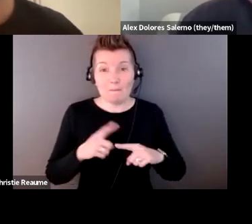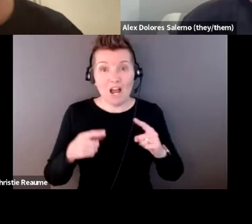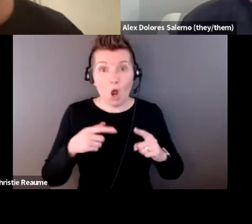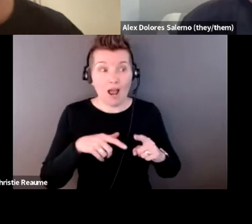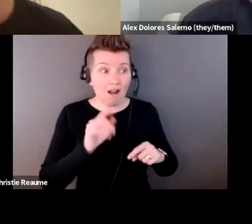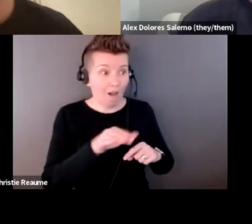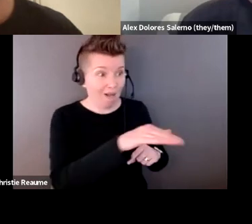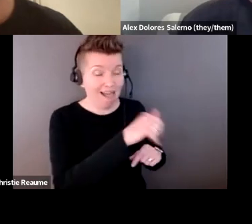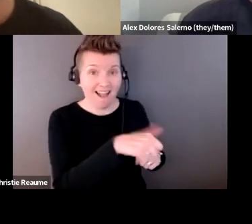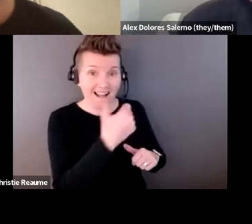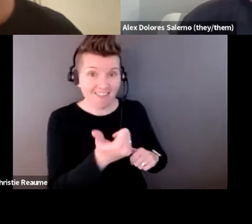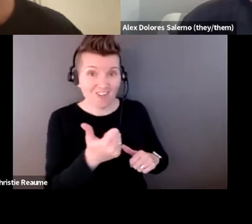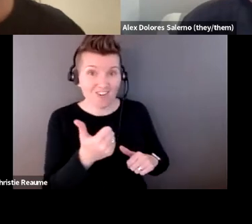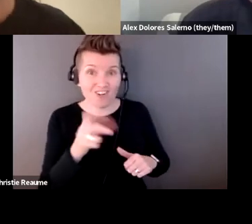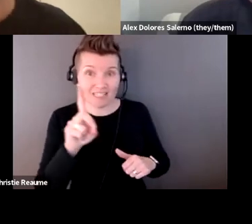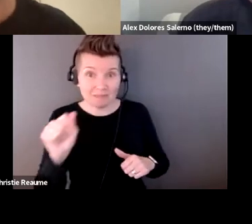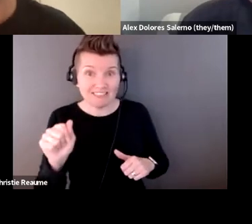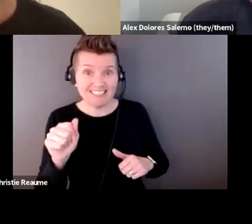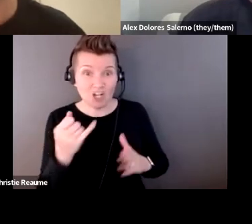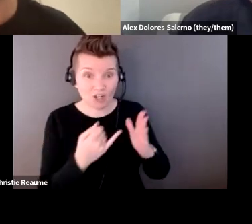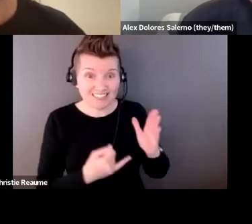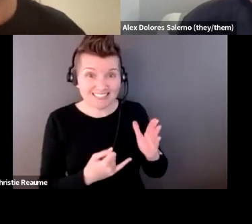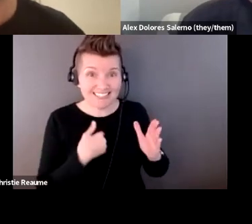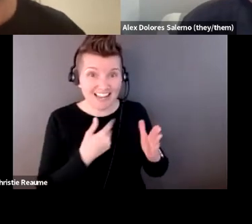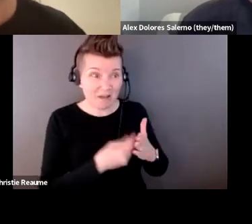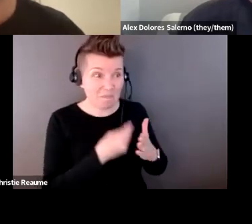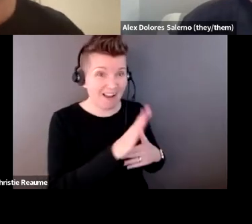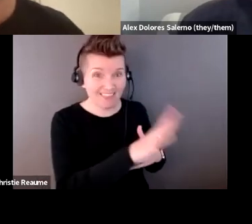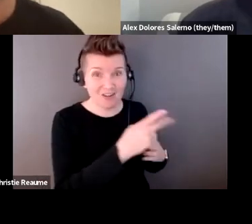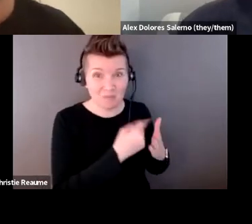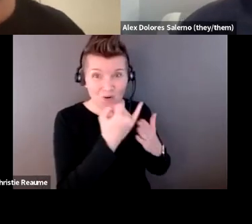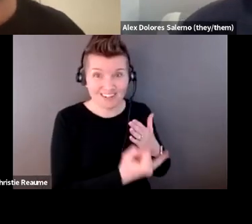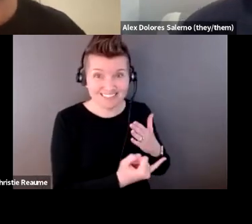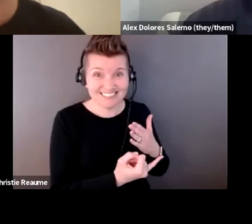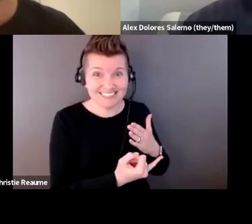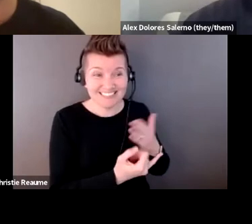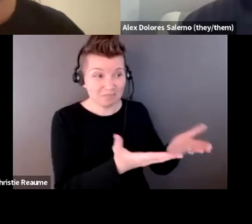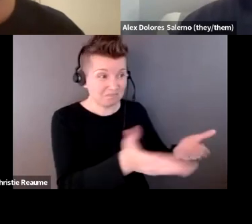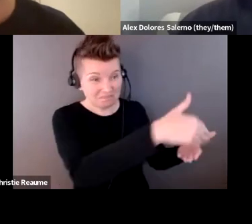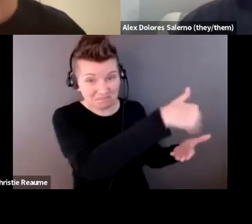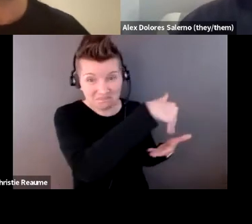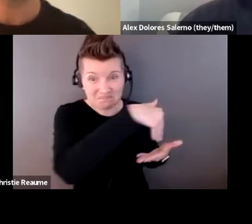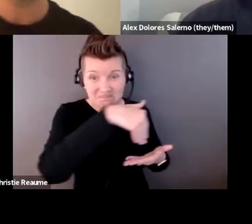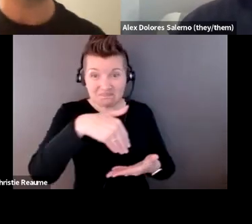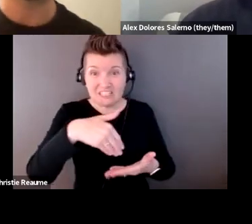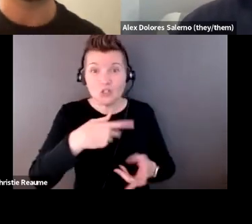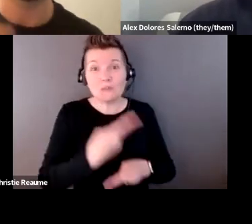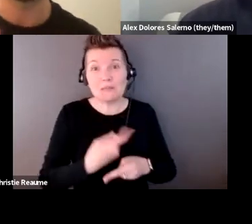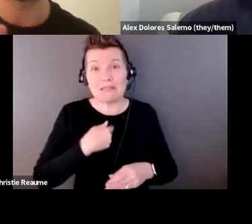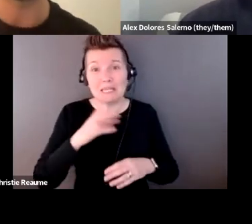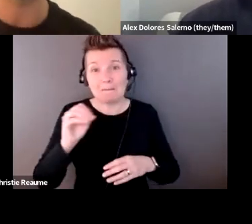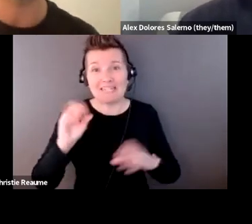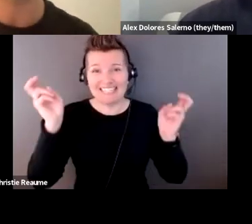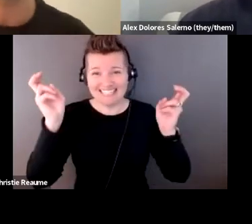disabled artists as a way to keep me company. And that's been like a project I've been doing for the last couple years so like Claudia